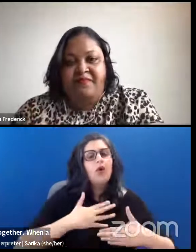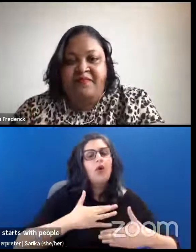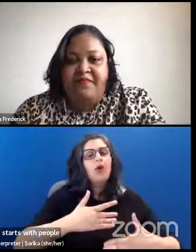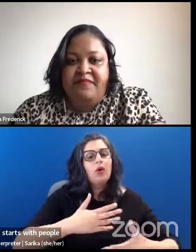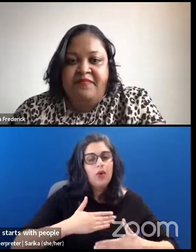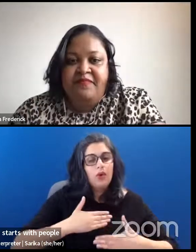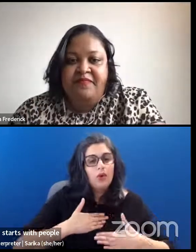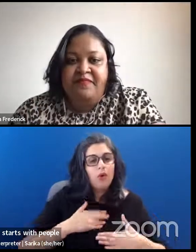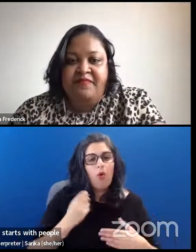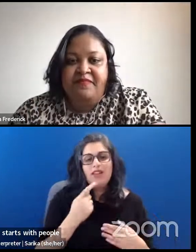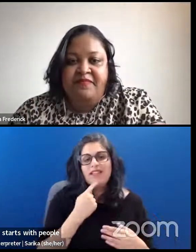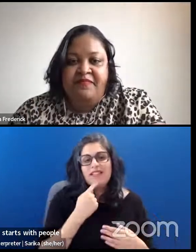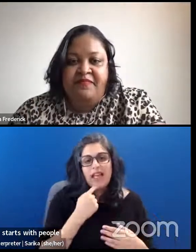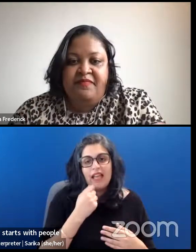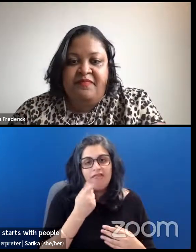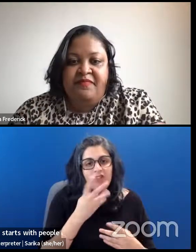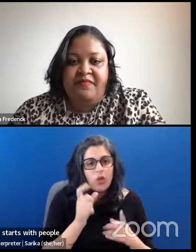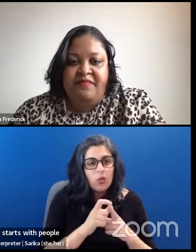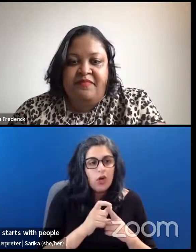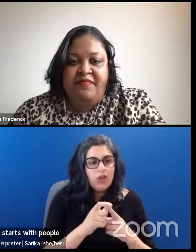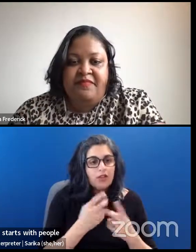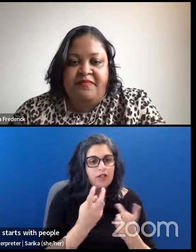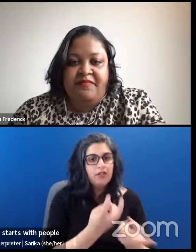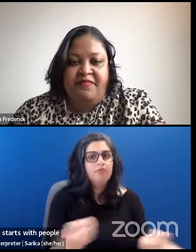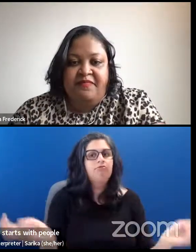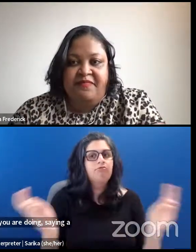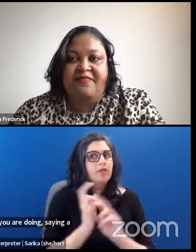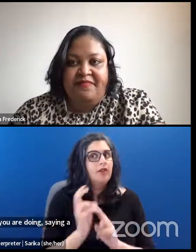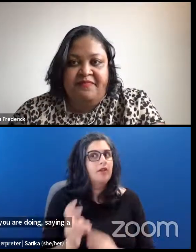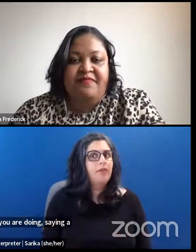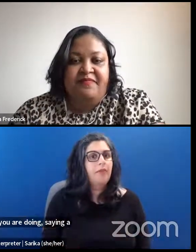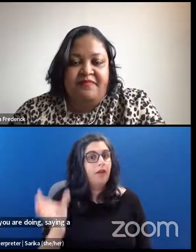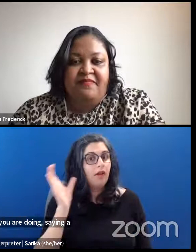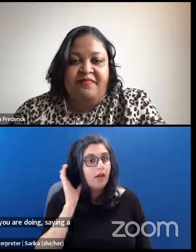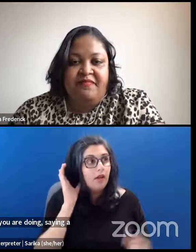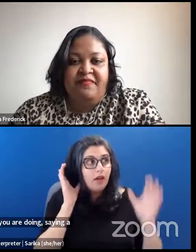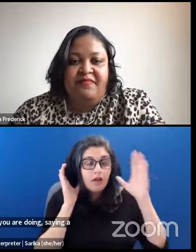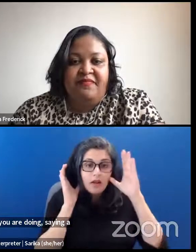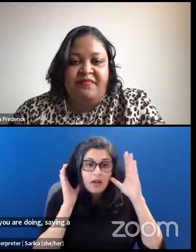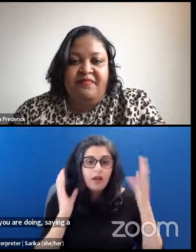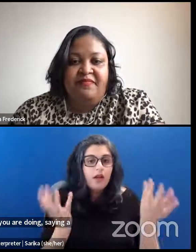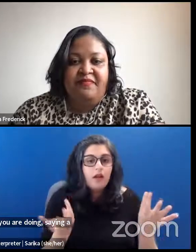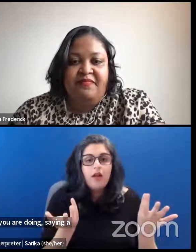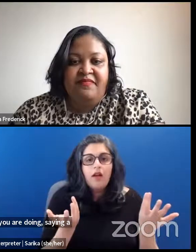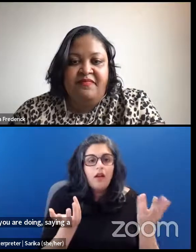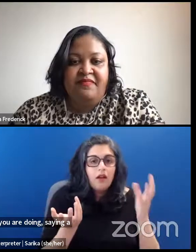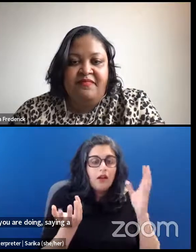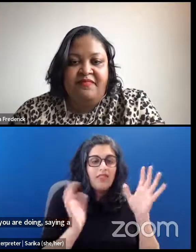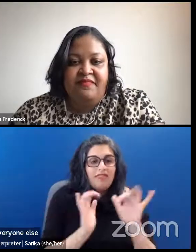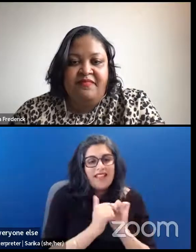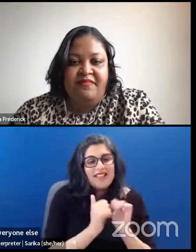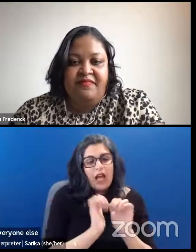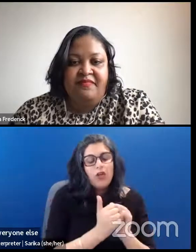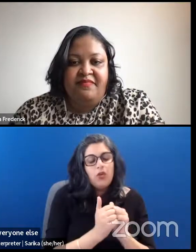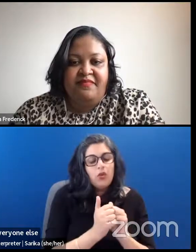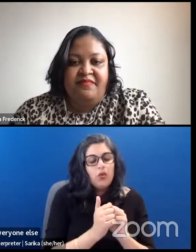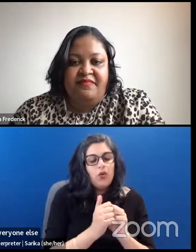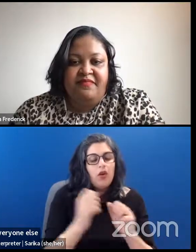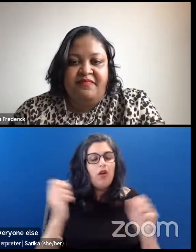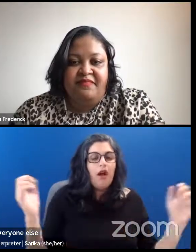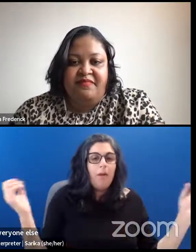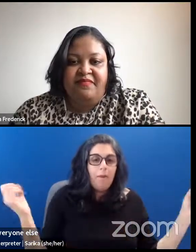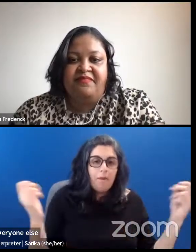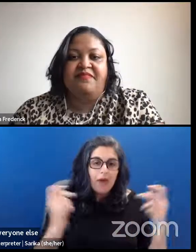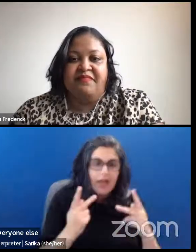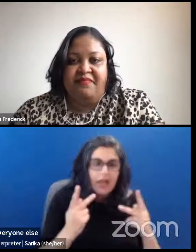everybody else in the circle say a couple of words, you are doing just what you need to do to bring yourself back into coherence and into a place where you can be more